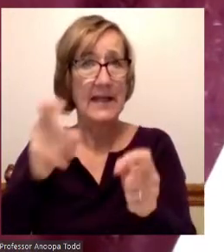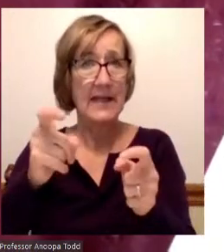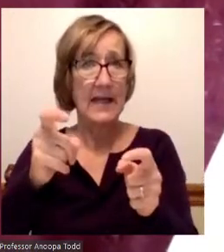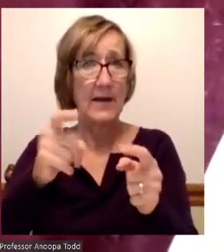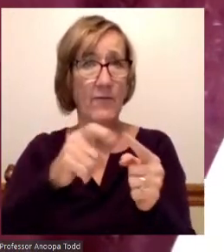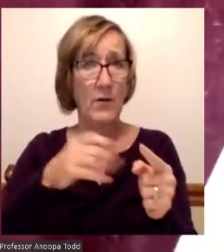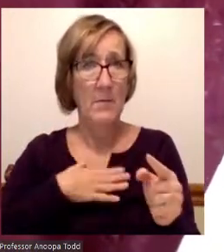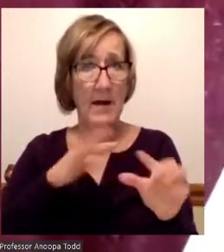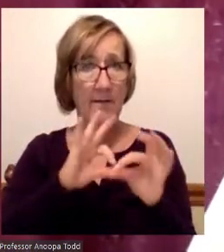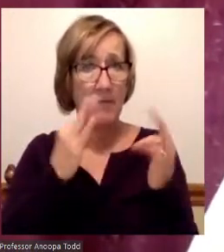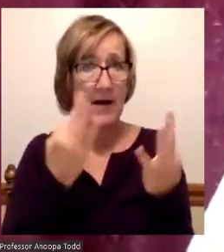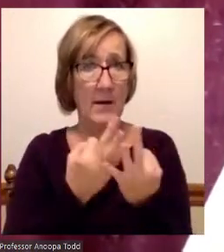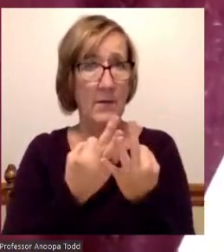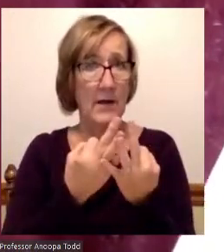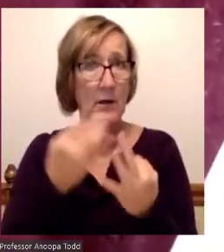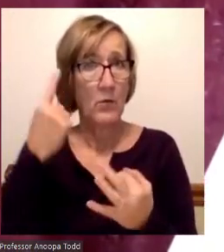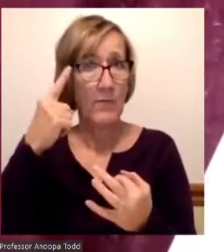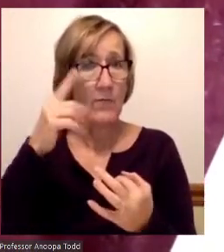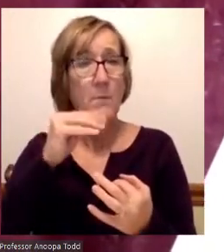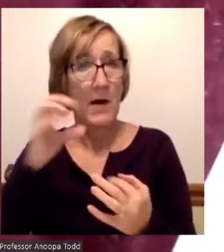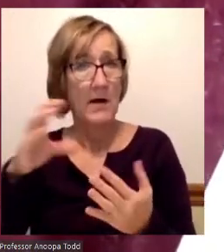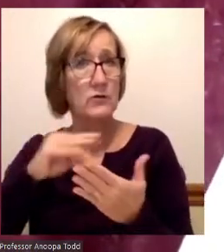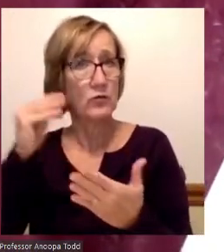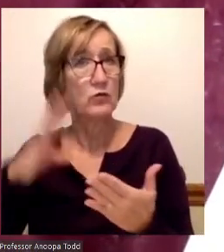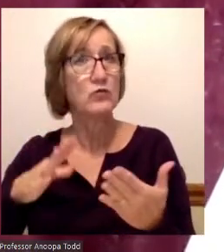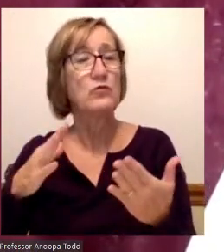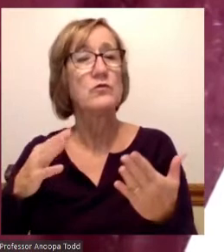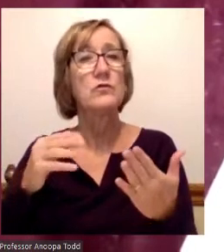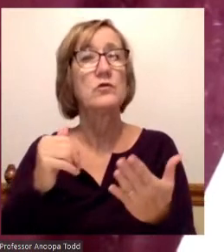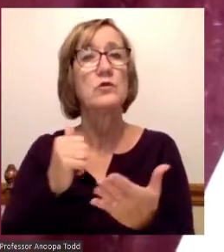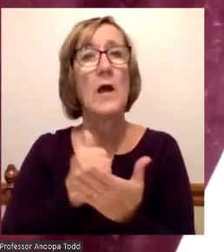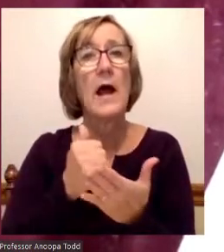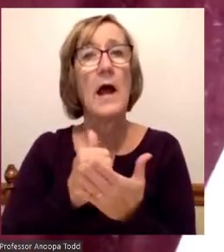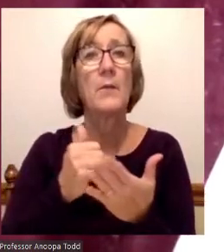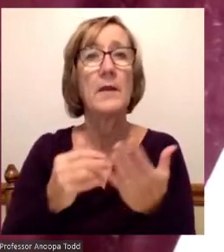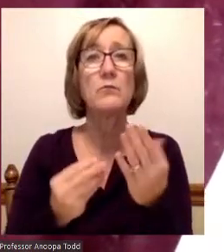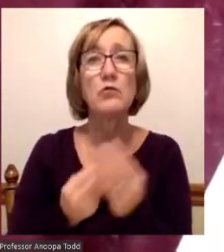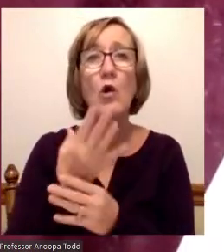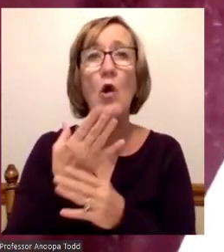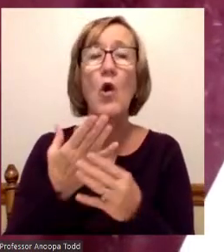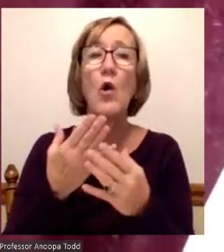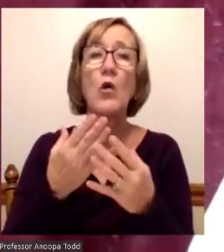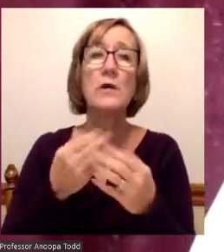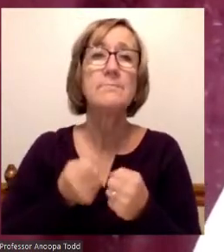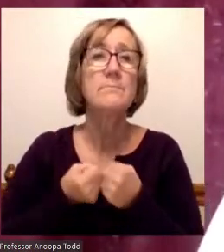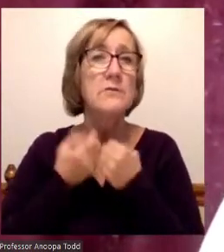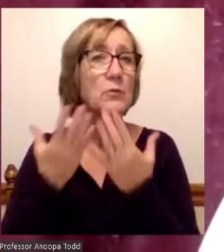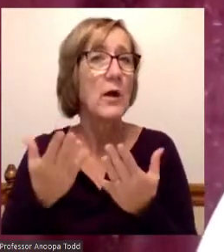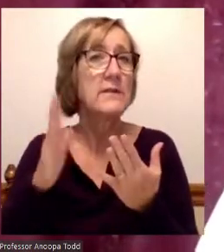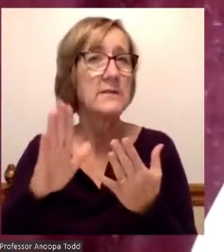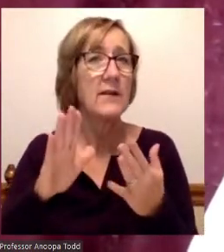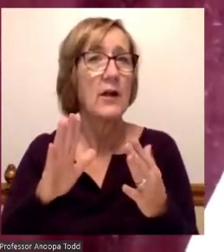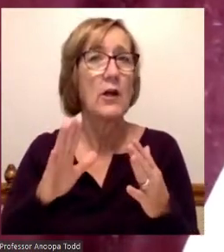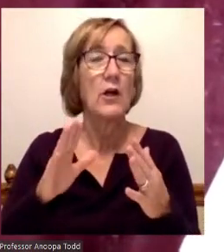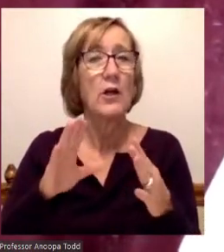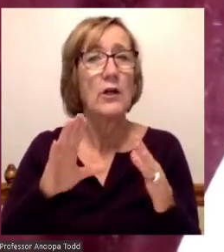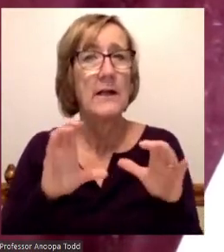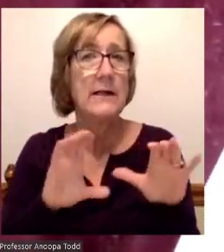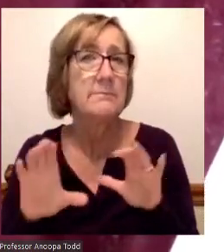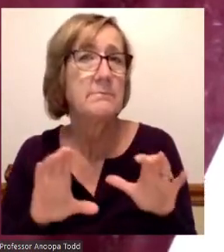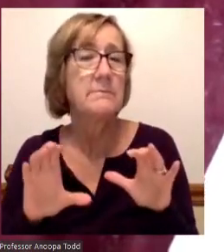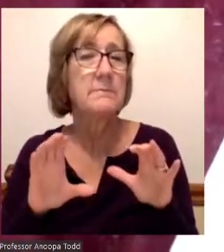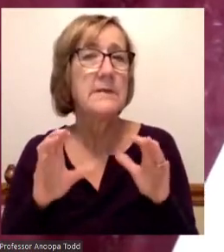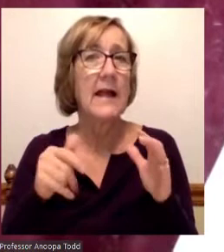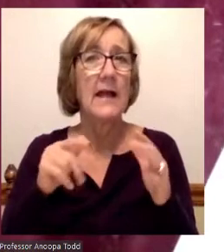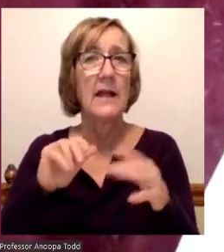College students. This will provide an opportunity for growth, expression of their creativity, creating their heritage, and networks with other